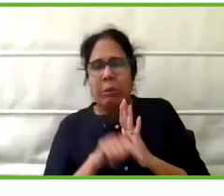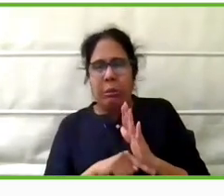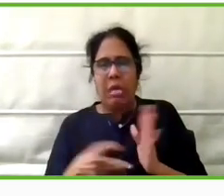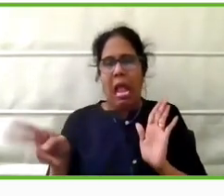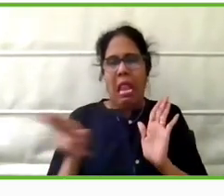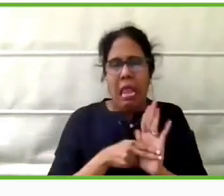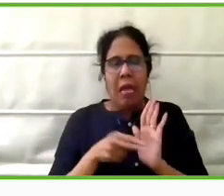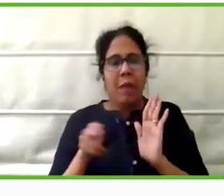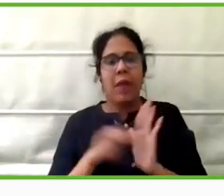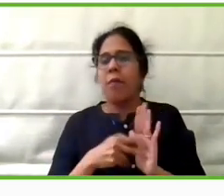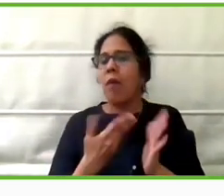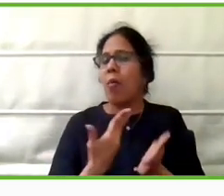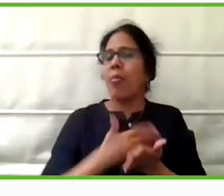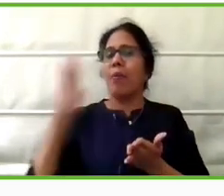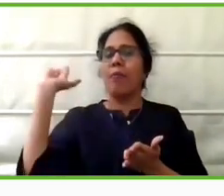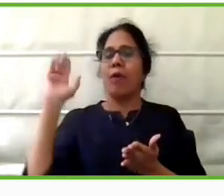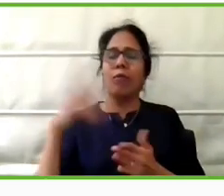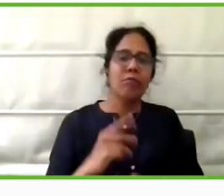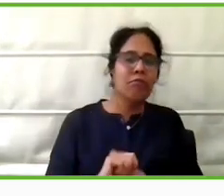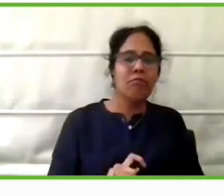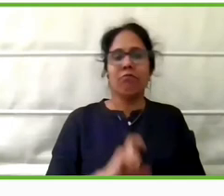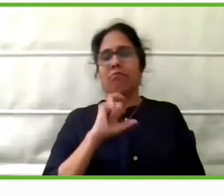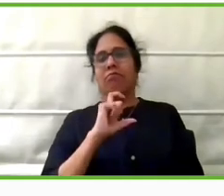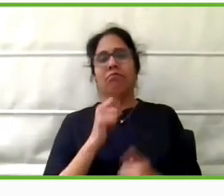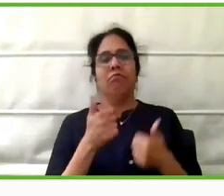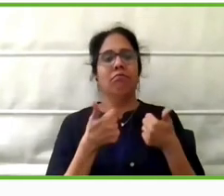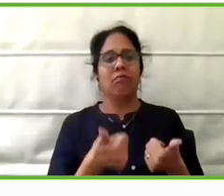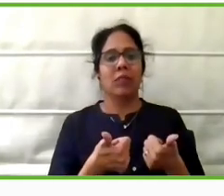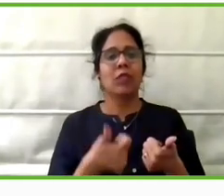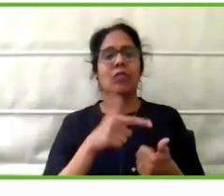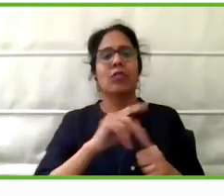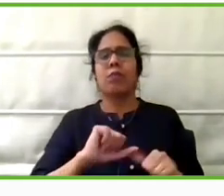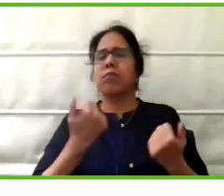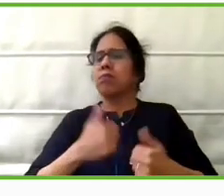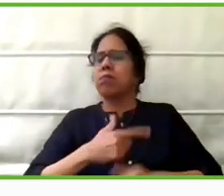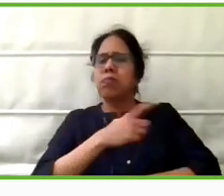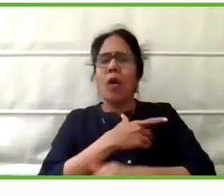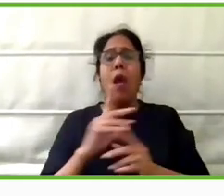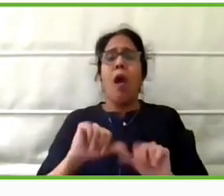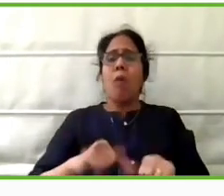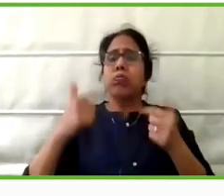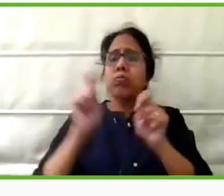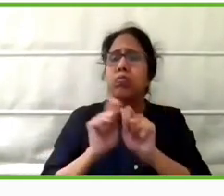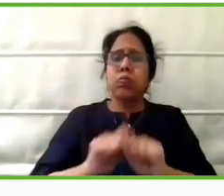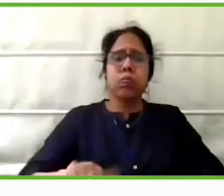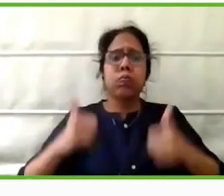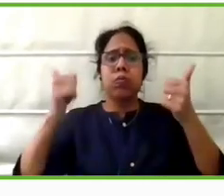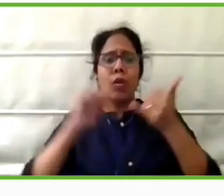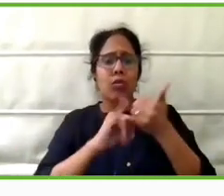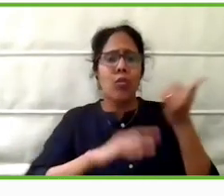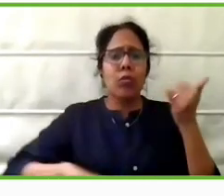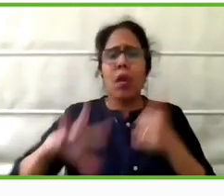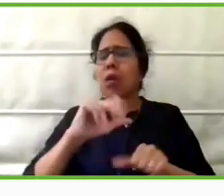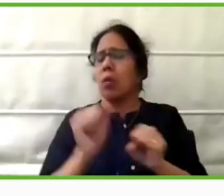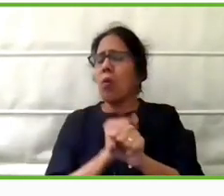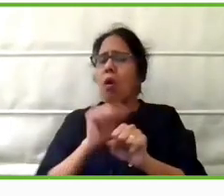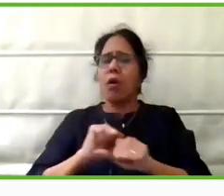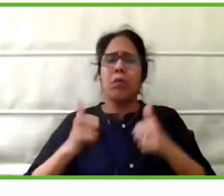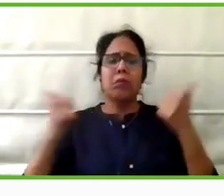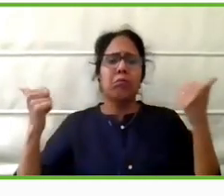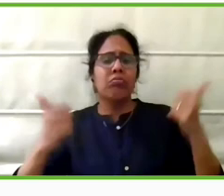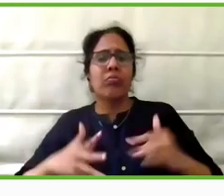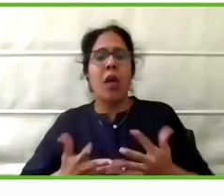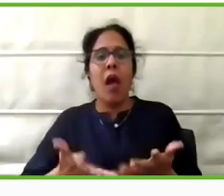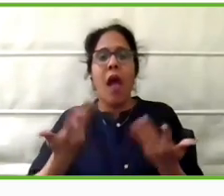instead focus on how it enables the user to be a productive member of society. So that is the vision